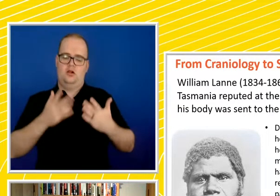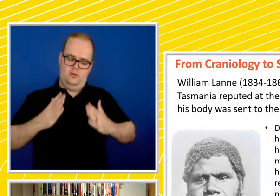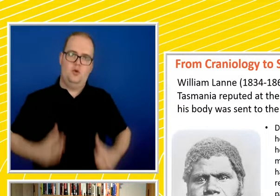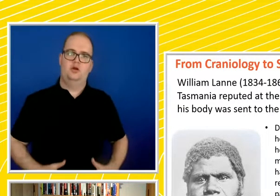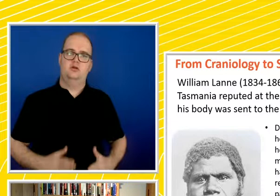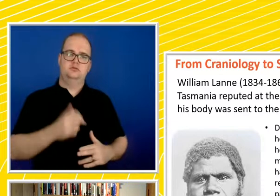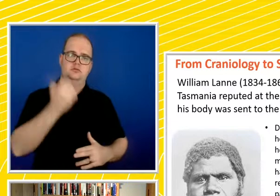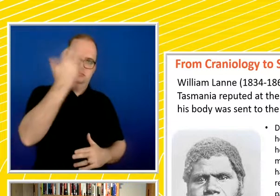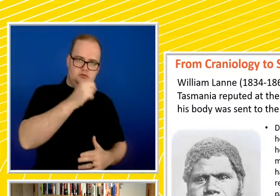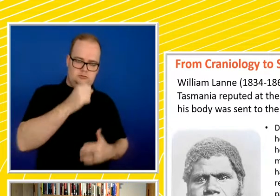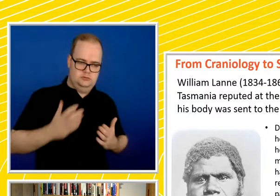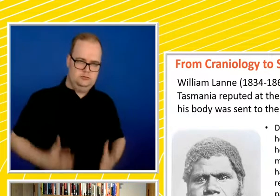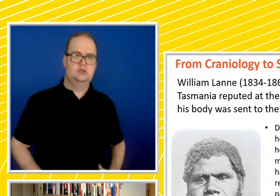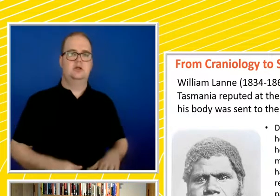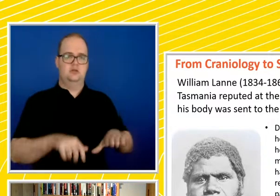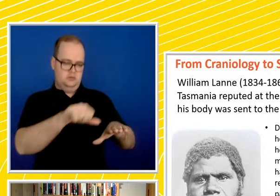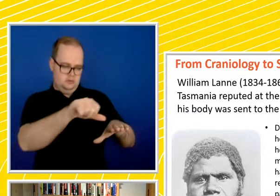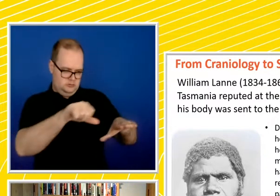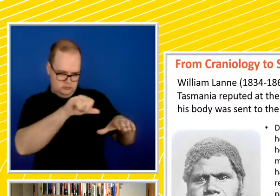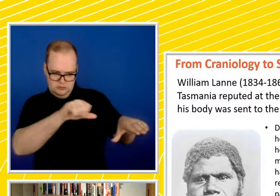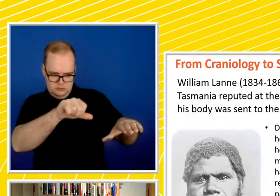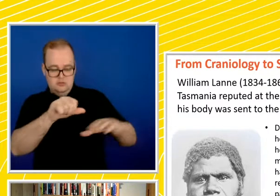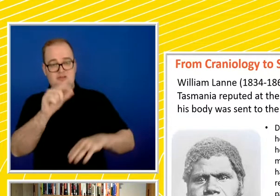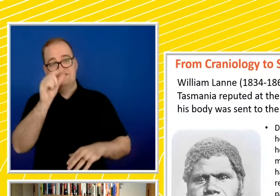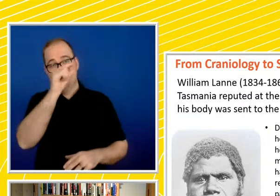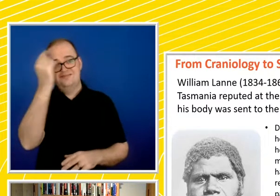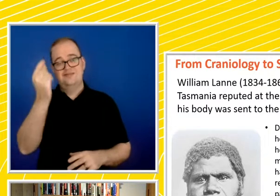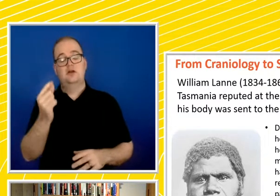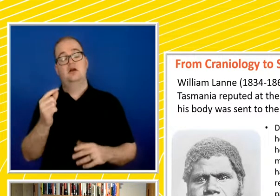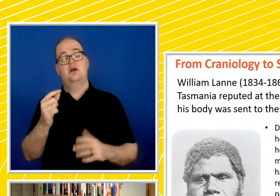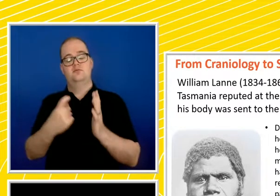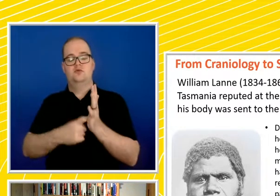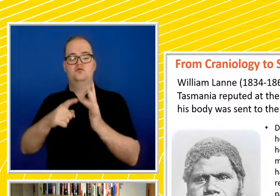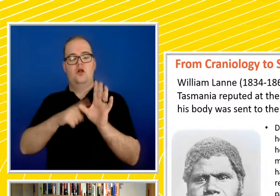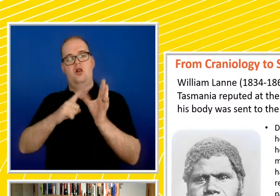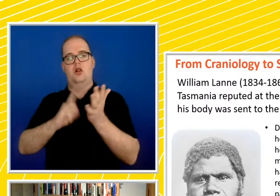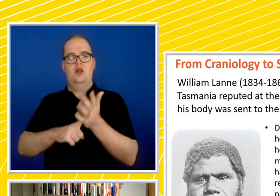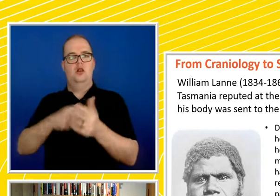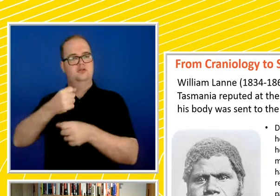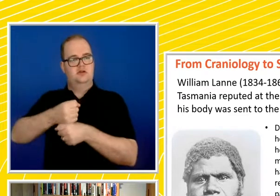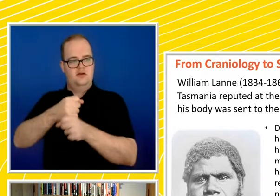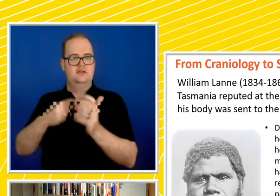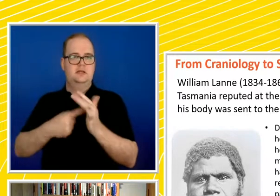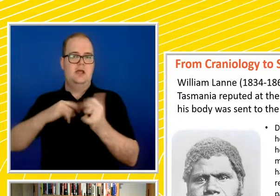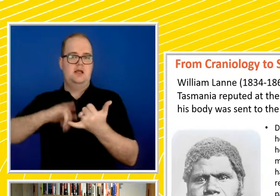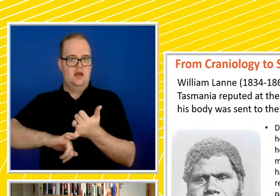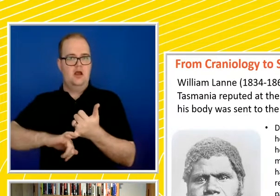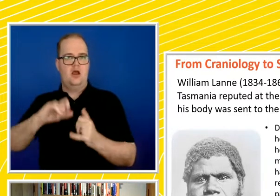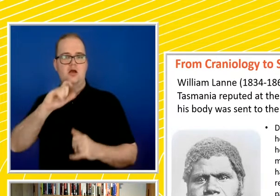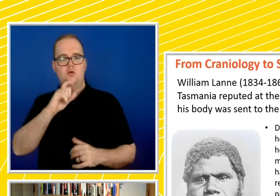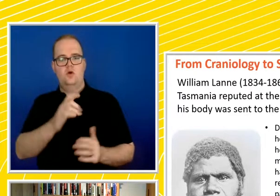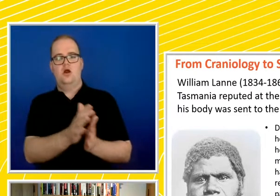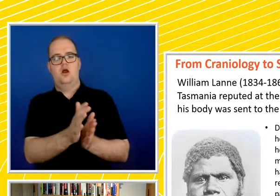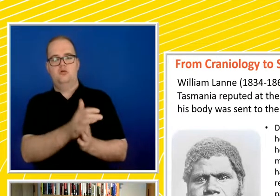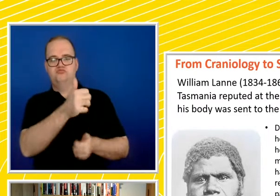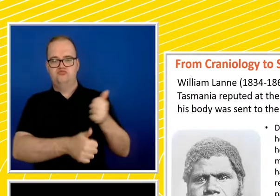and in the hope of winning favour of the Royal Society of Tasmania. So, and this continues